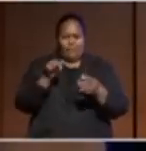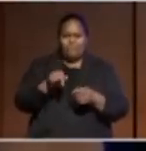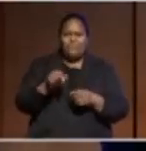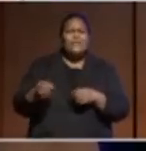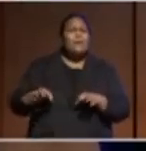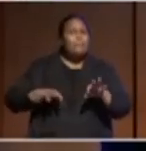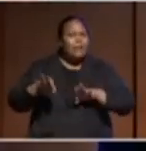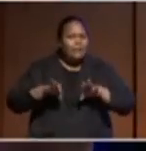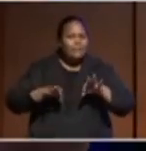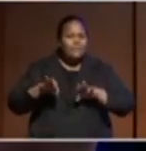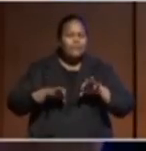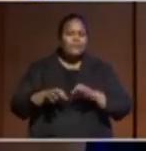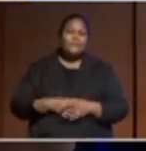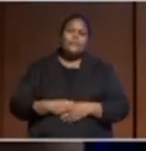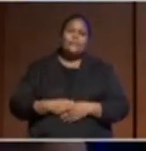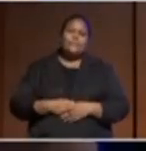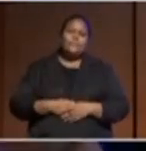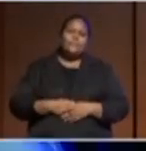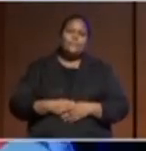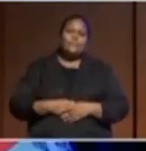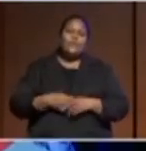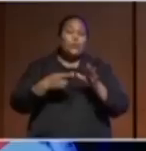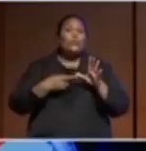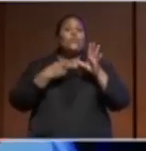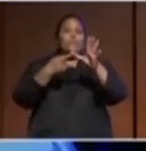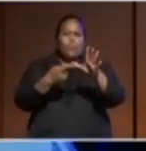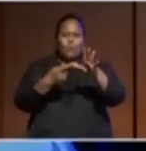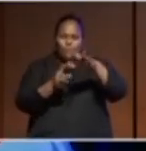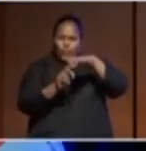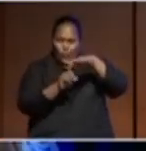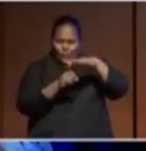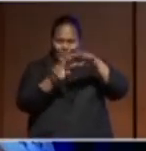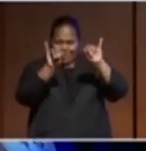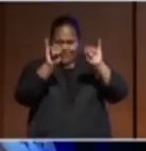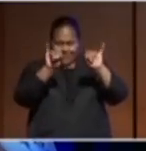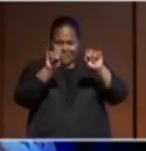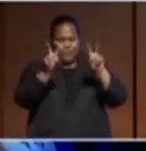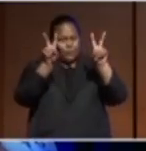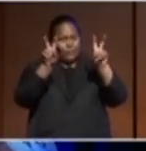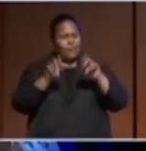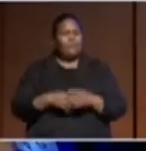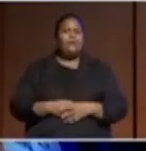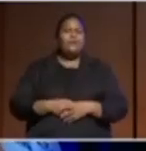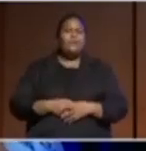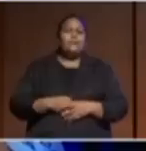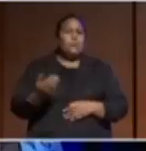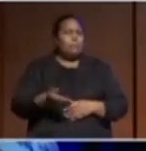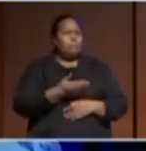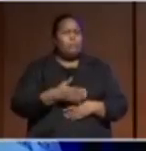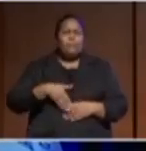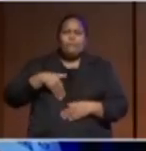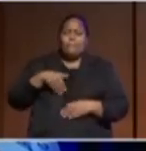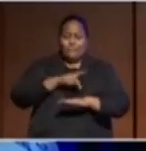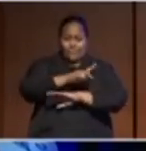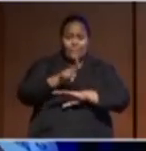in response to the context. And I feel as the